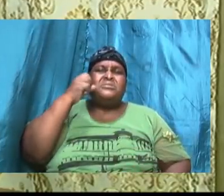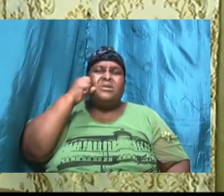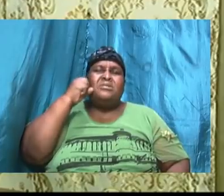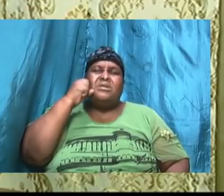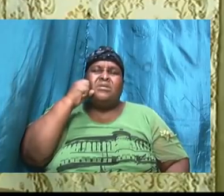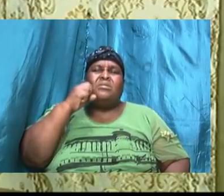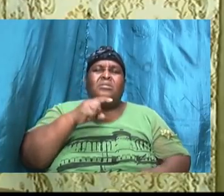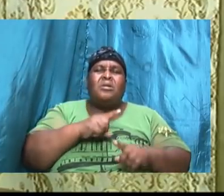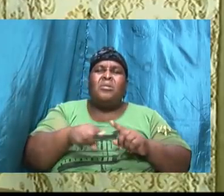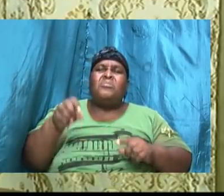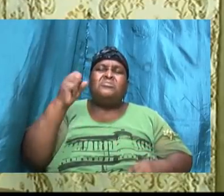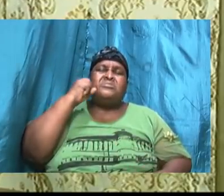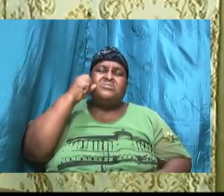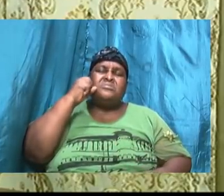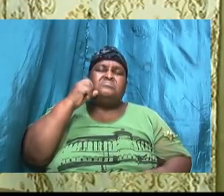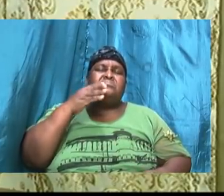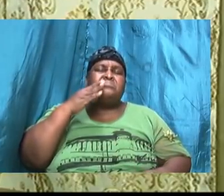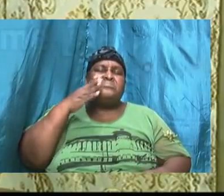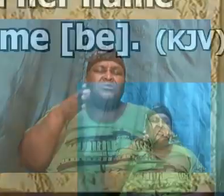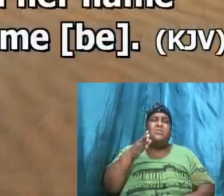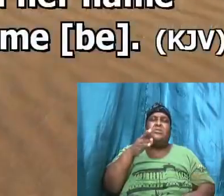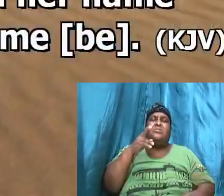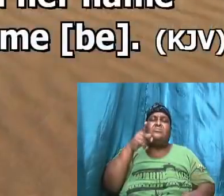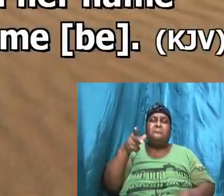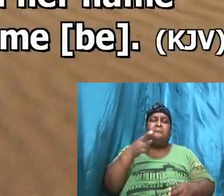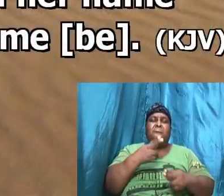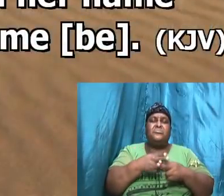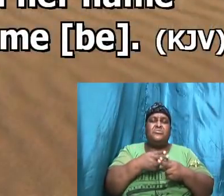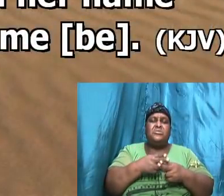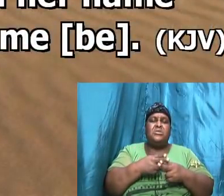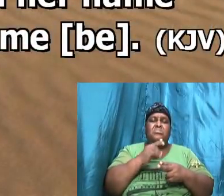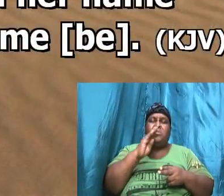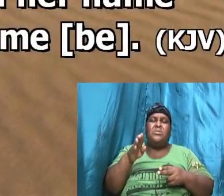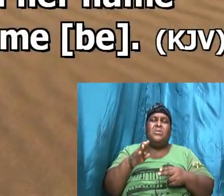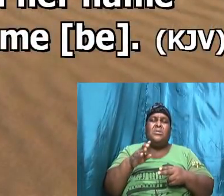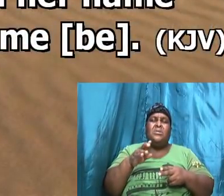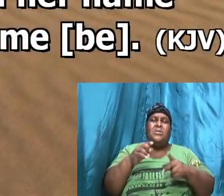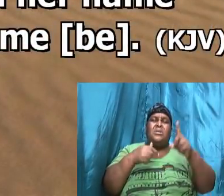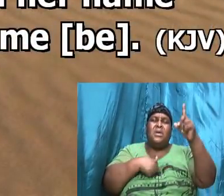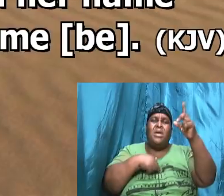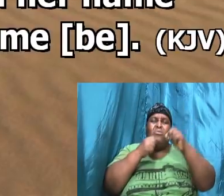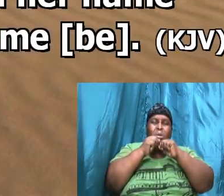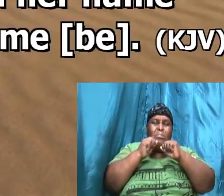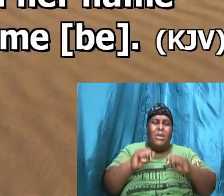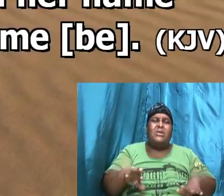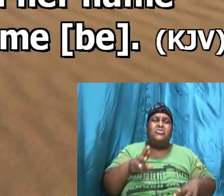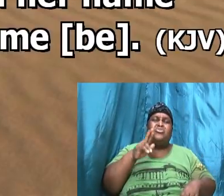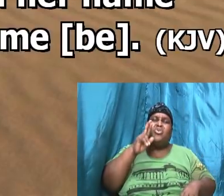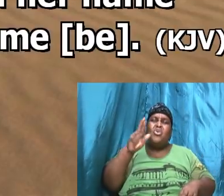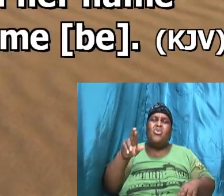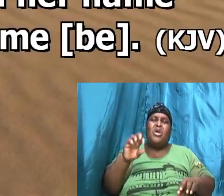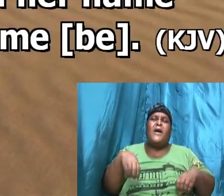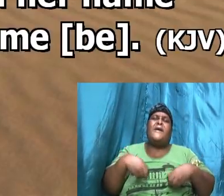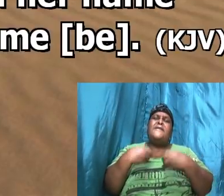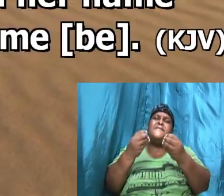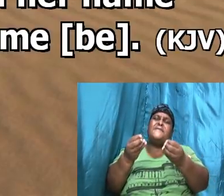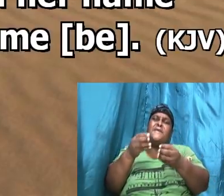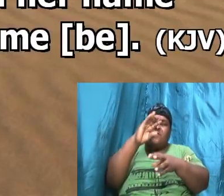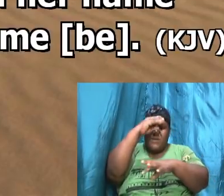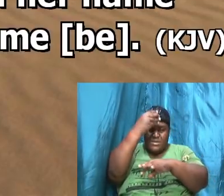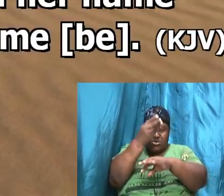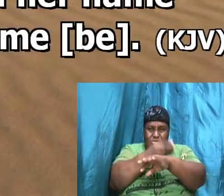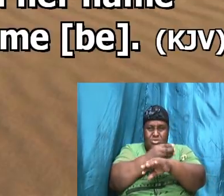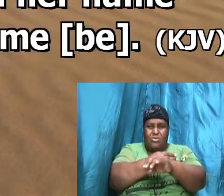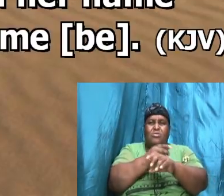shall her name be and I will bless her and give thee a son also of